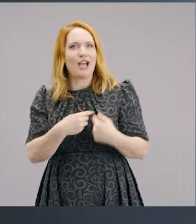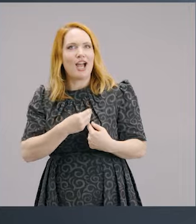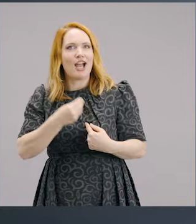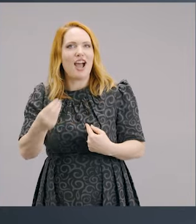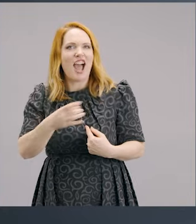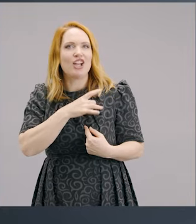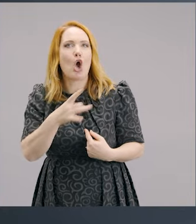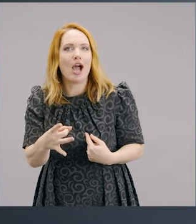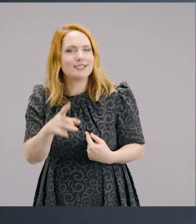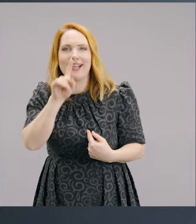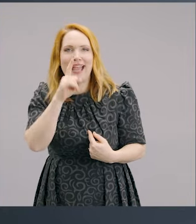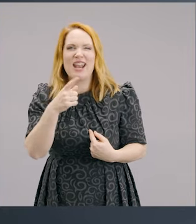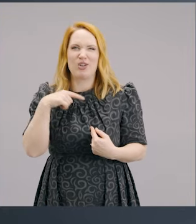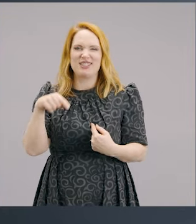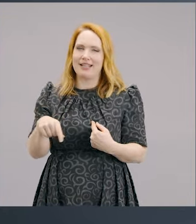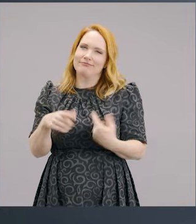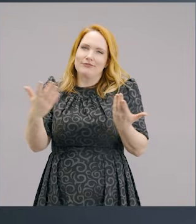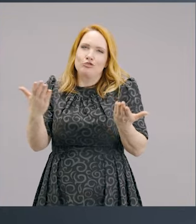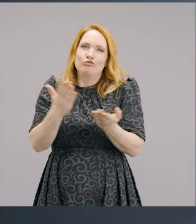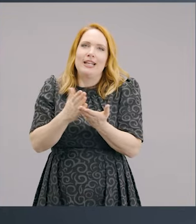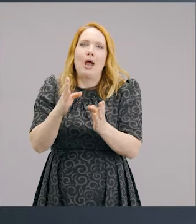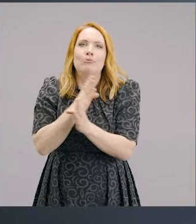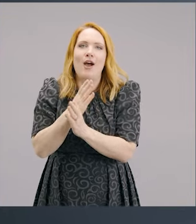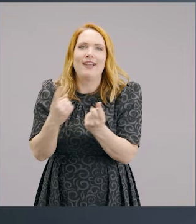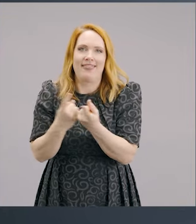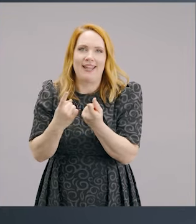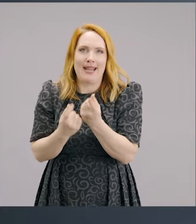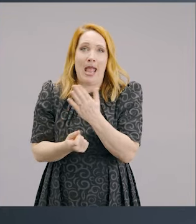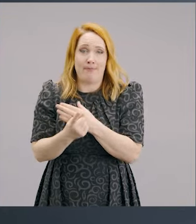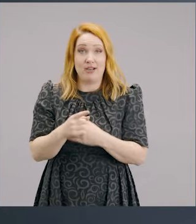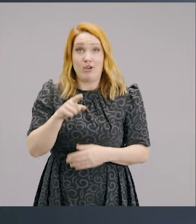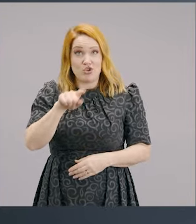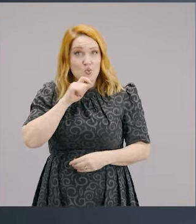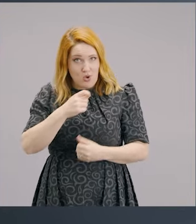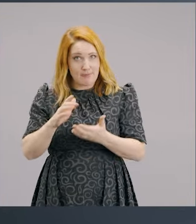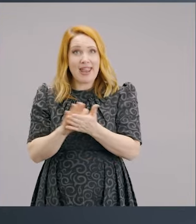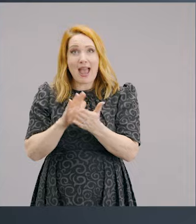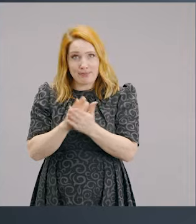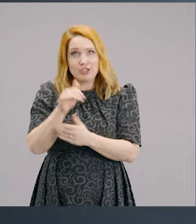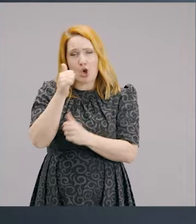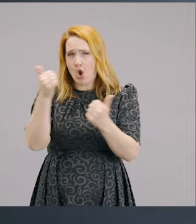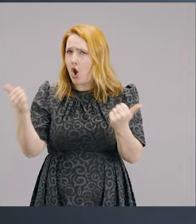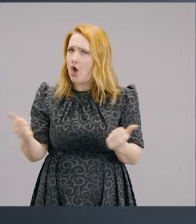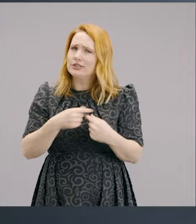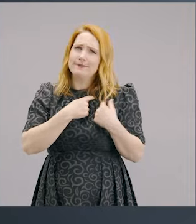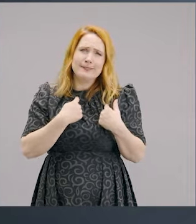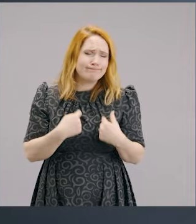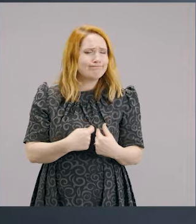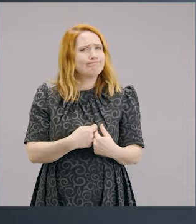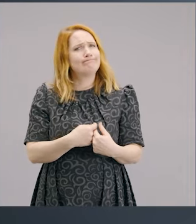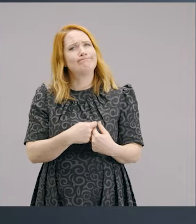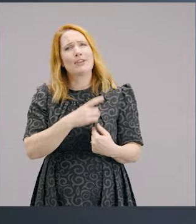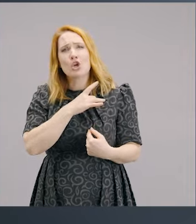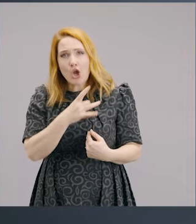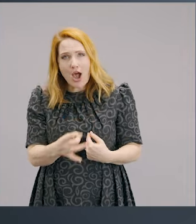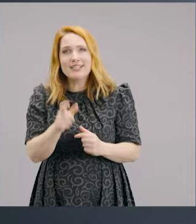hey, these are all these people because it's a thing that happens in secret but you will be pleased to know we have a